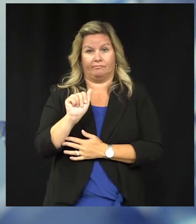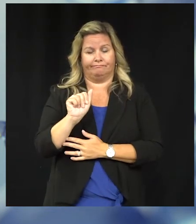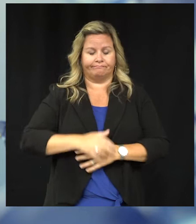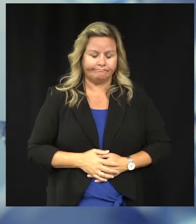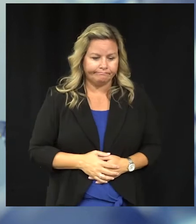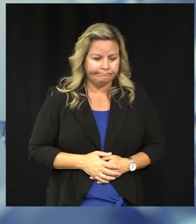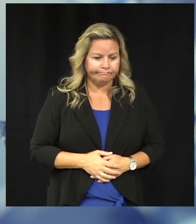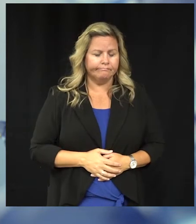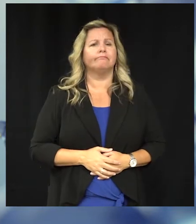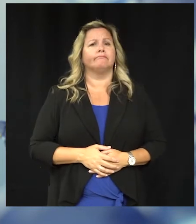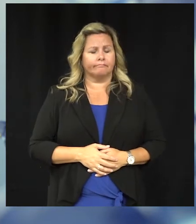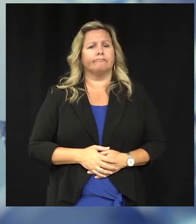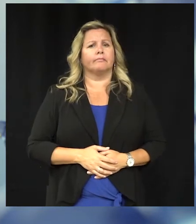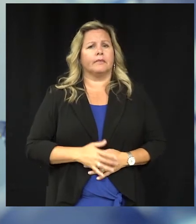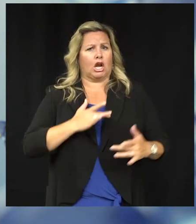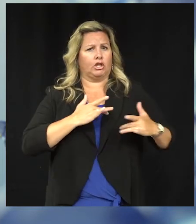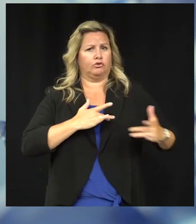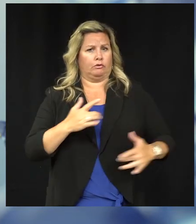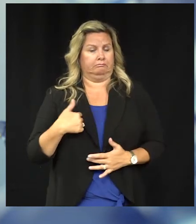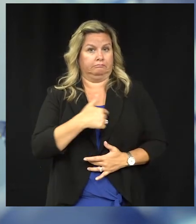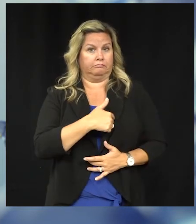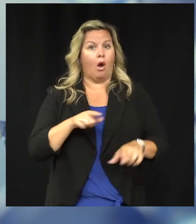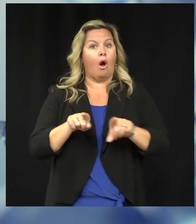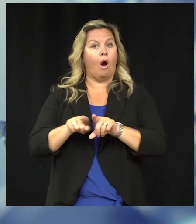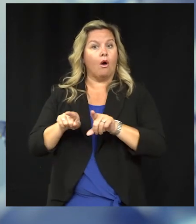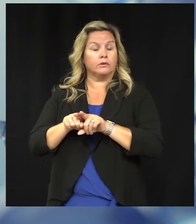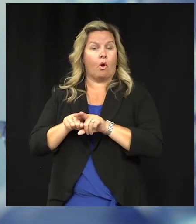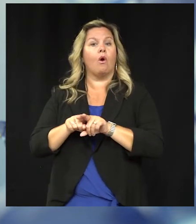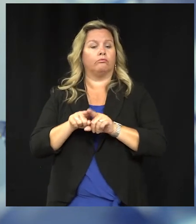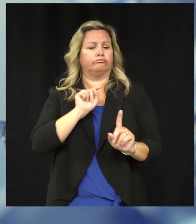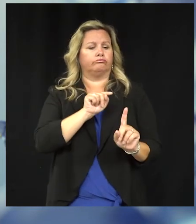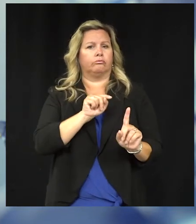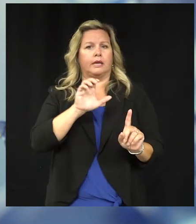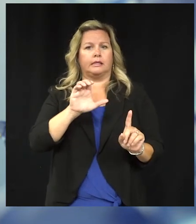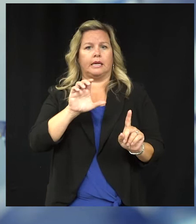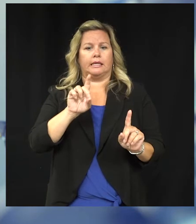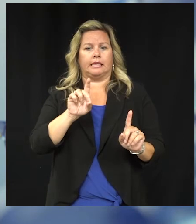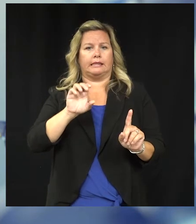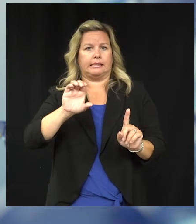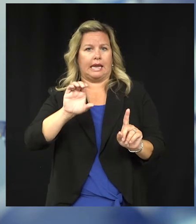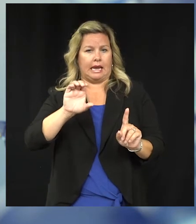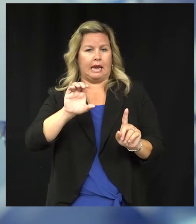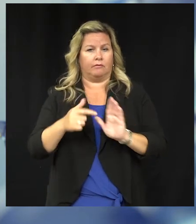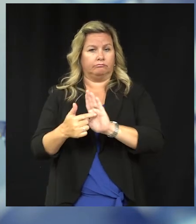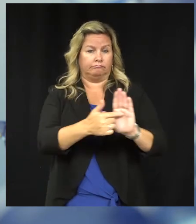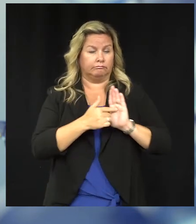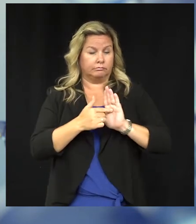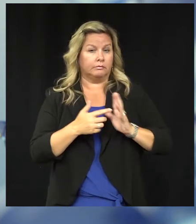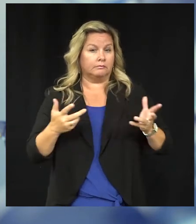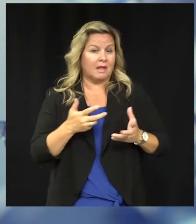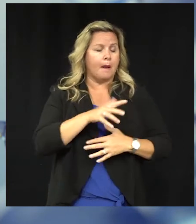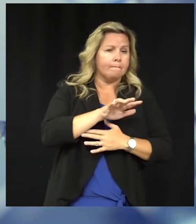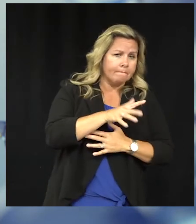We also expect that according to the CDC guidelines we're going to be moving from the moderate risk category